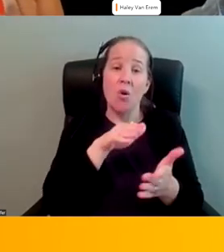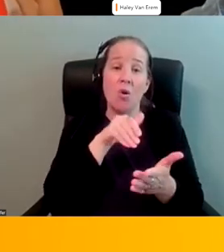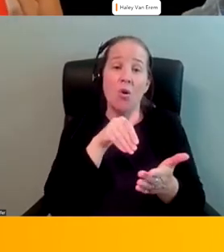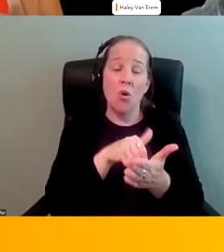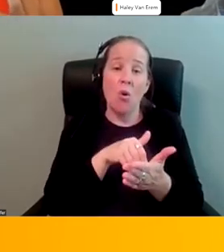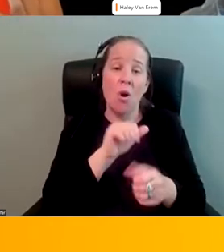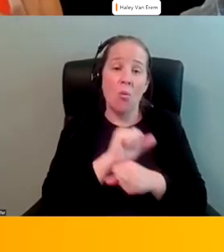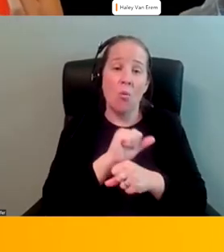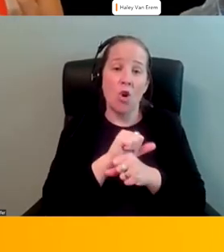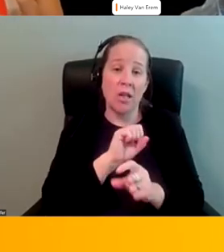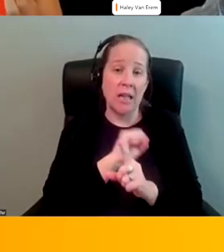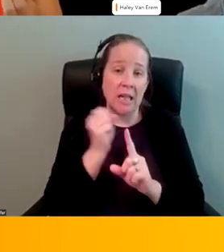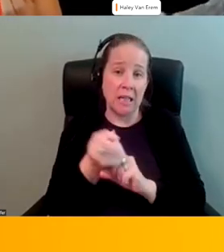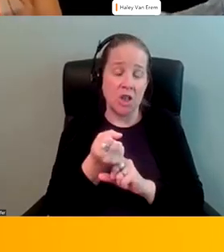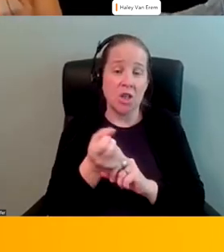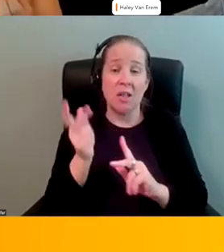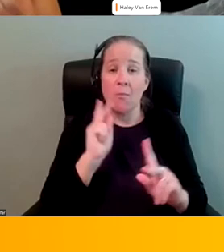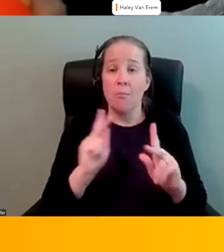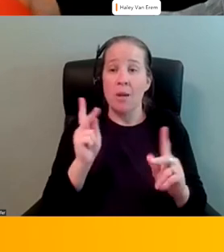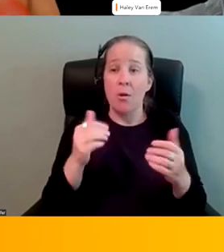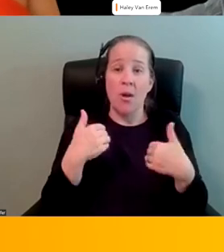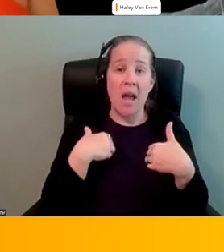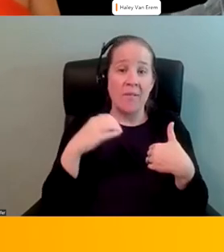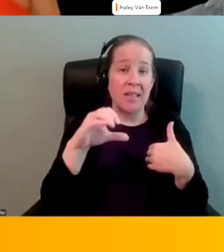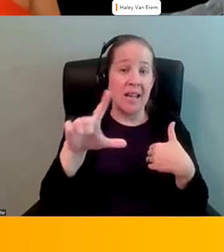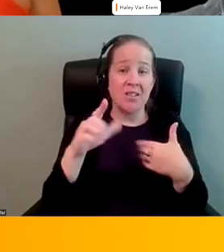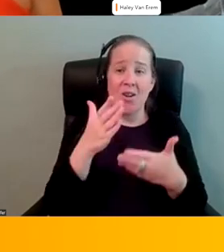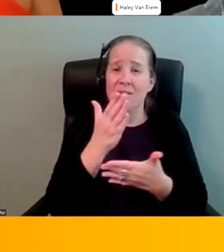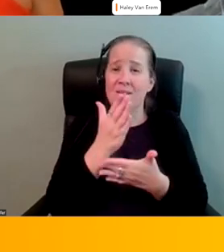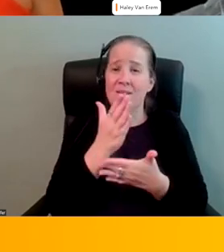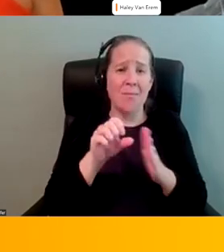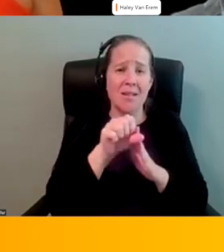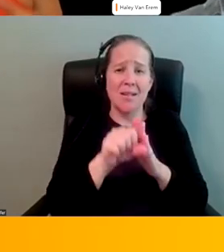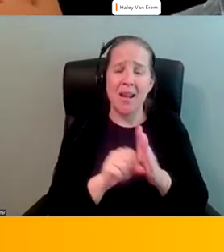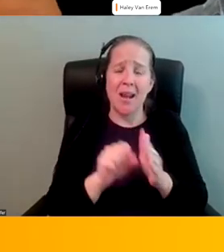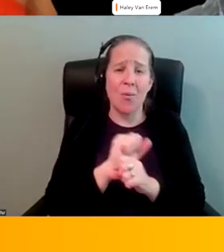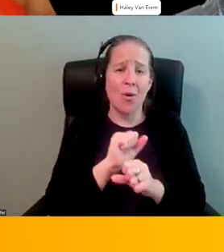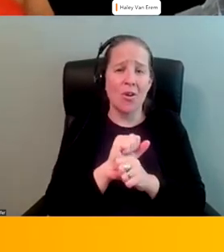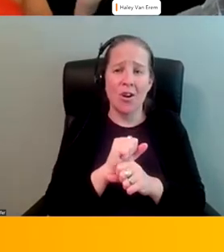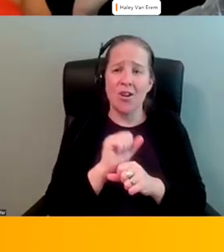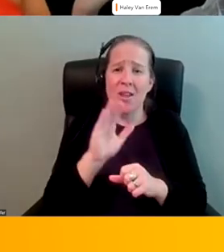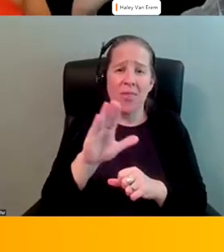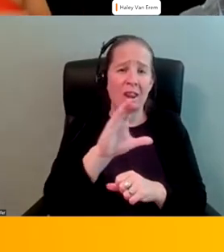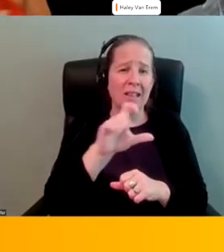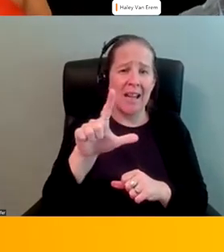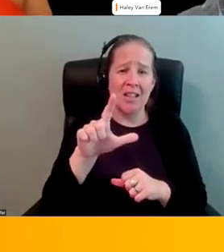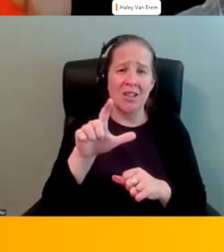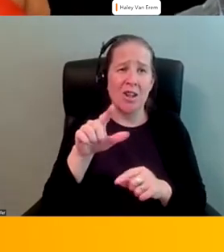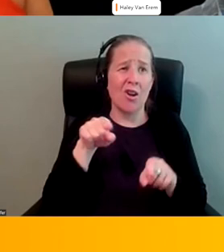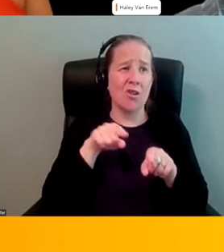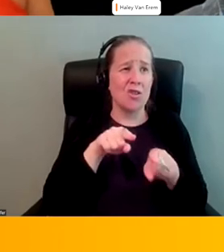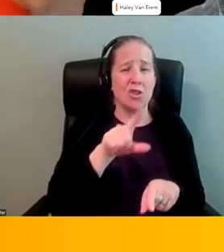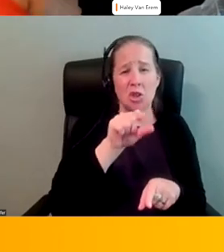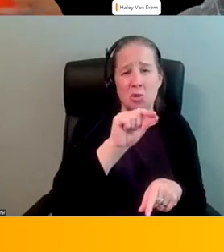uh like people having caseloads we have some of our state workers their caseloads in 2010 were around